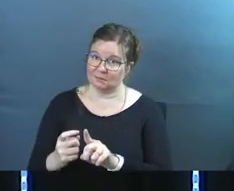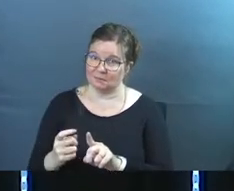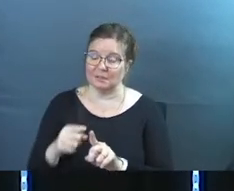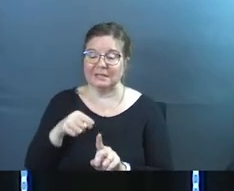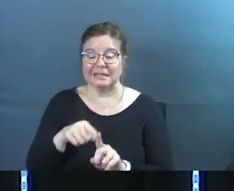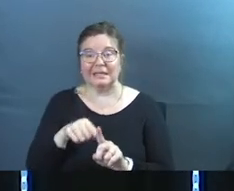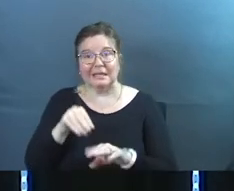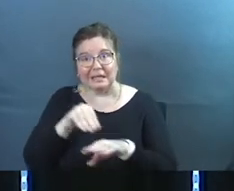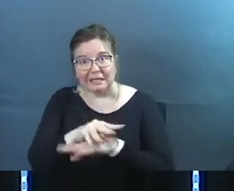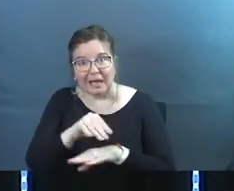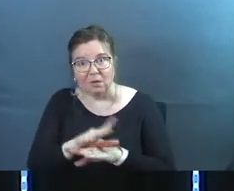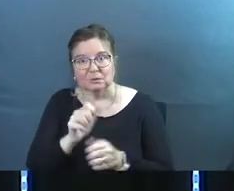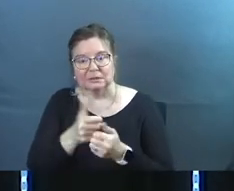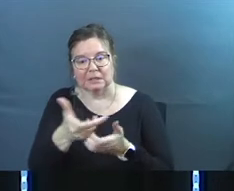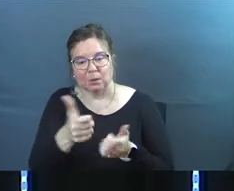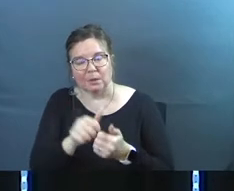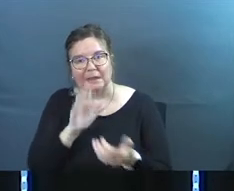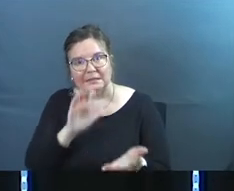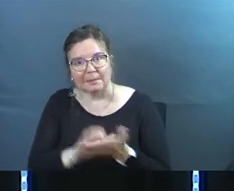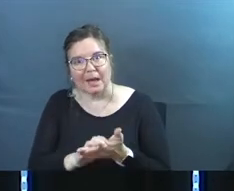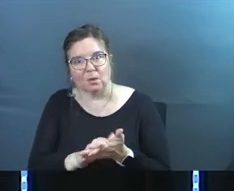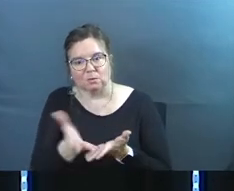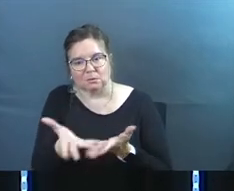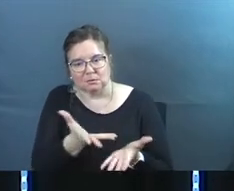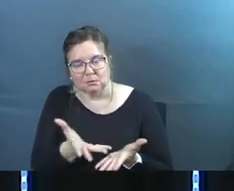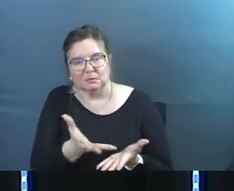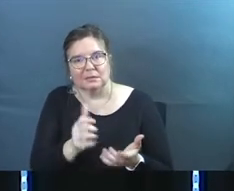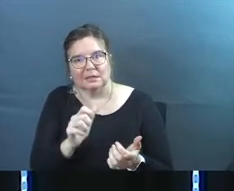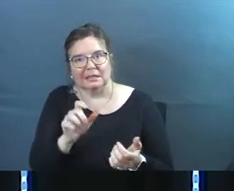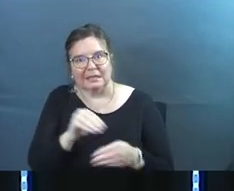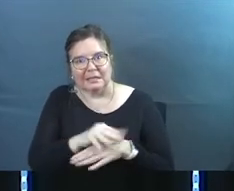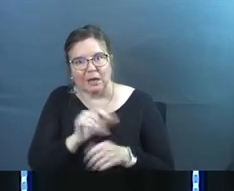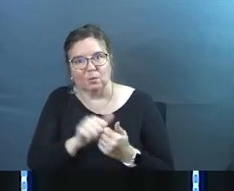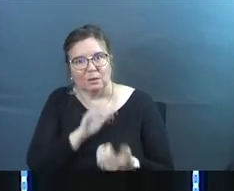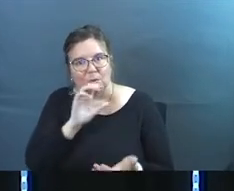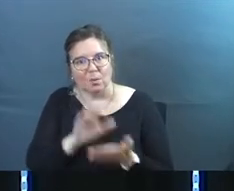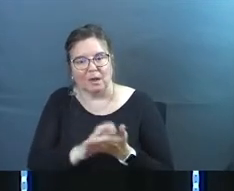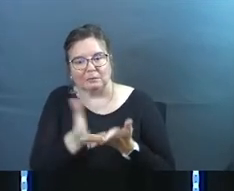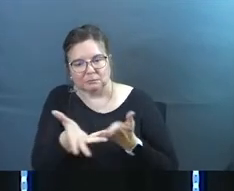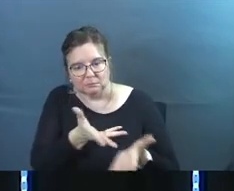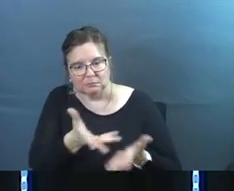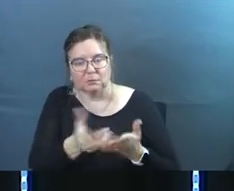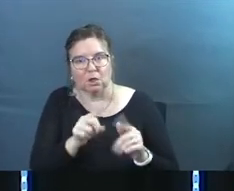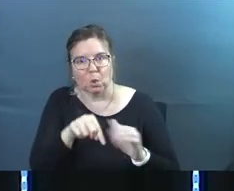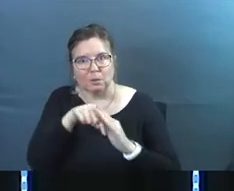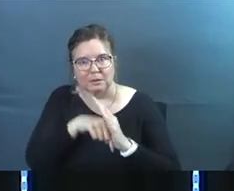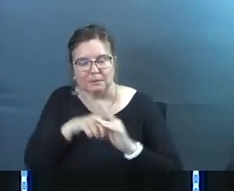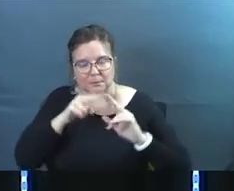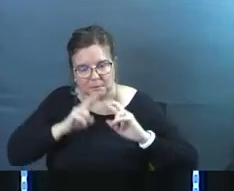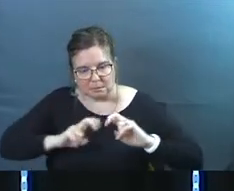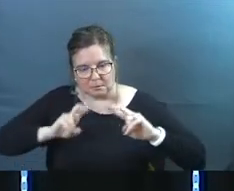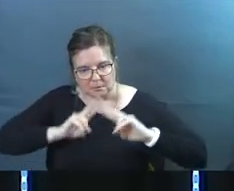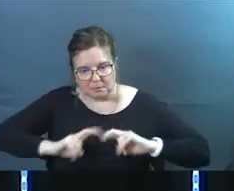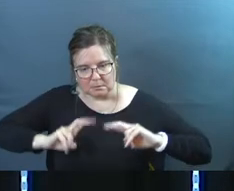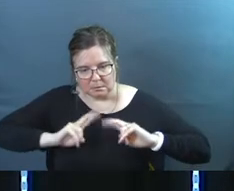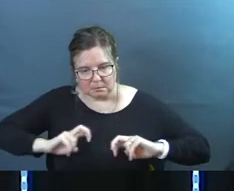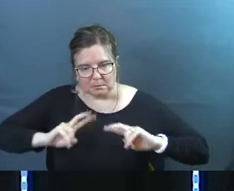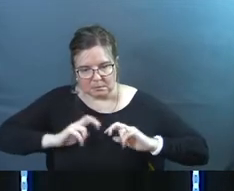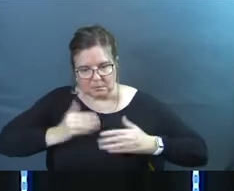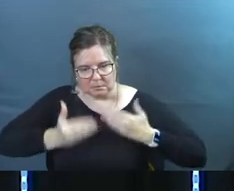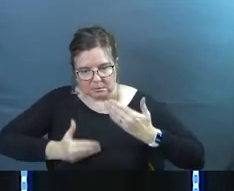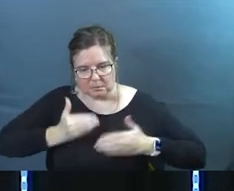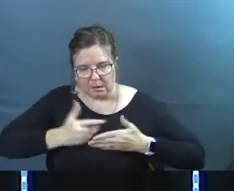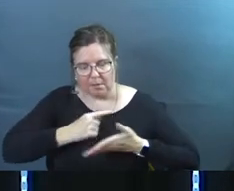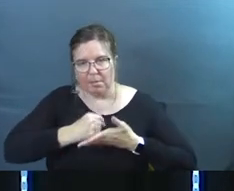He needed counseling with his spouse. He needed counseling with his wife. He needed to go deep and ask some deep